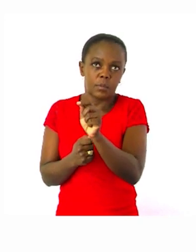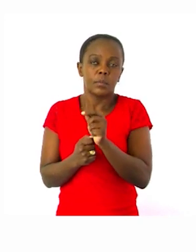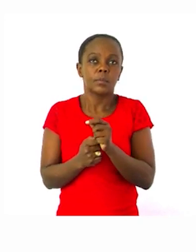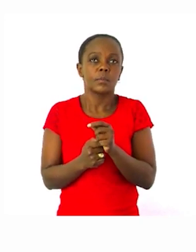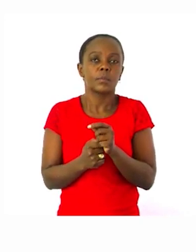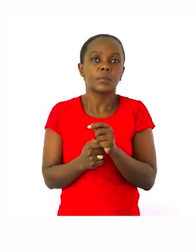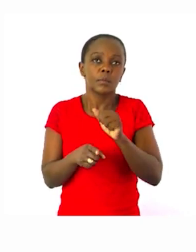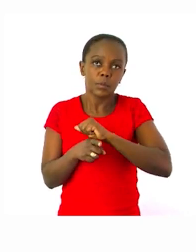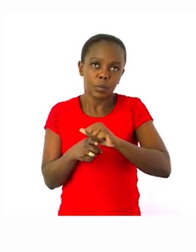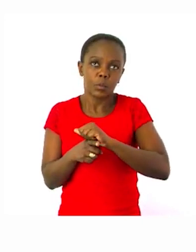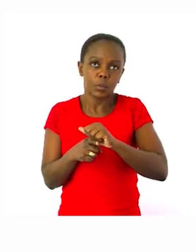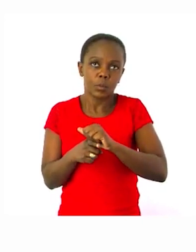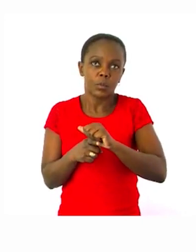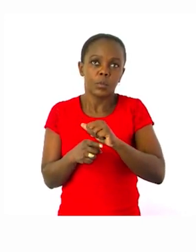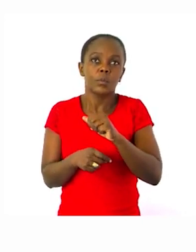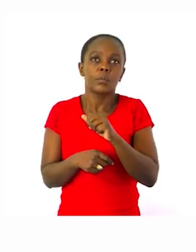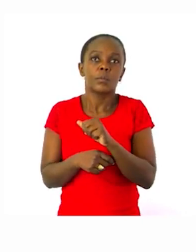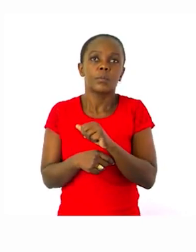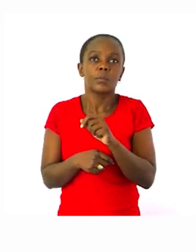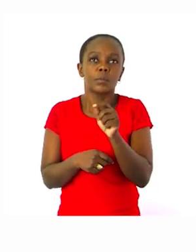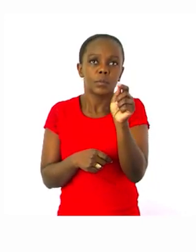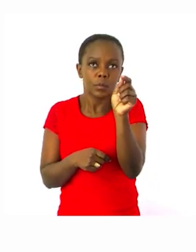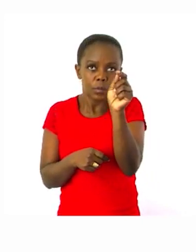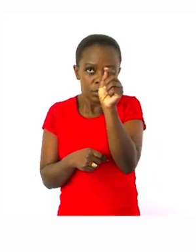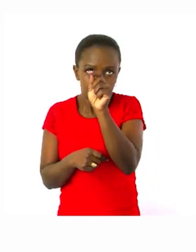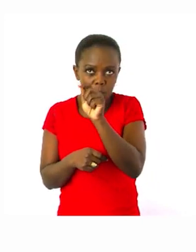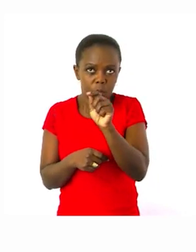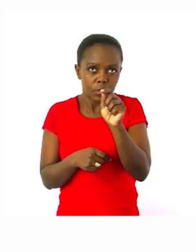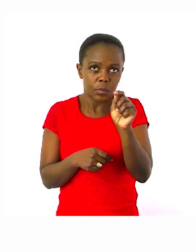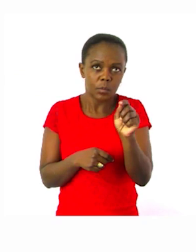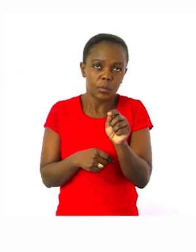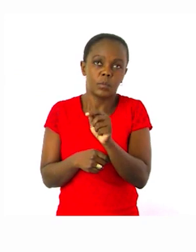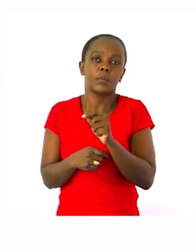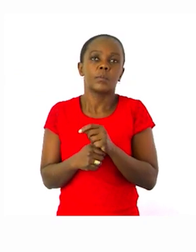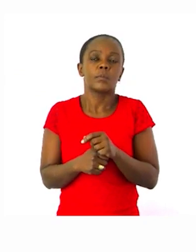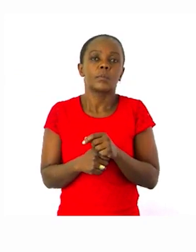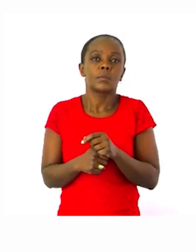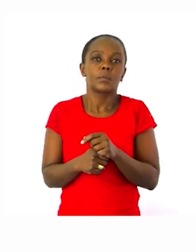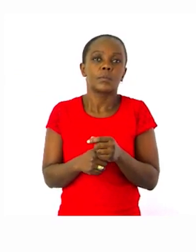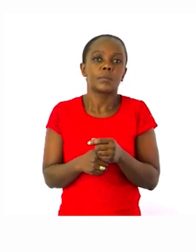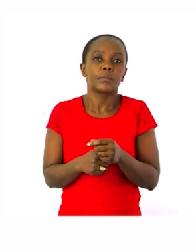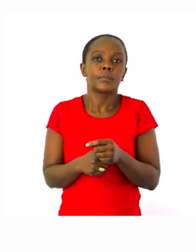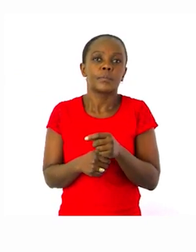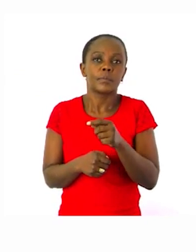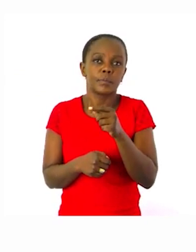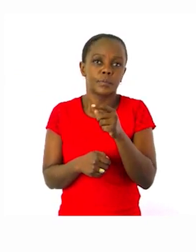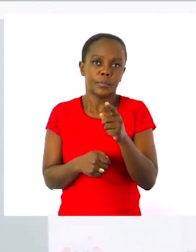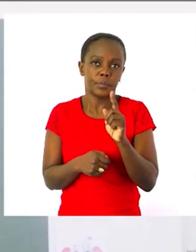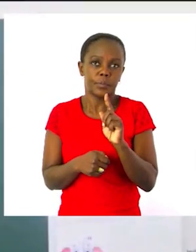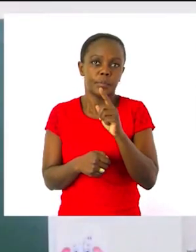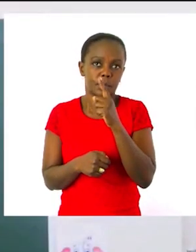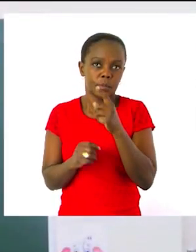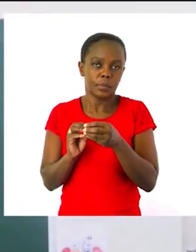also practicing the days of the week. They are going to help us to answer number one to number five. Let us trace